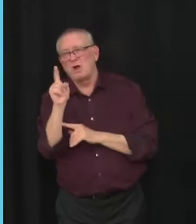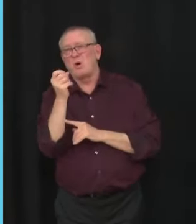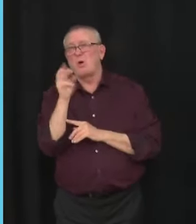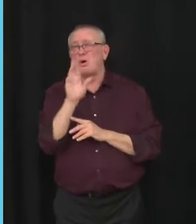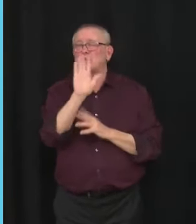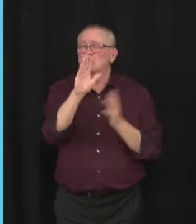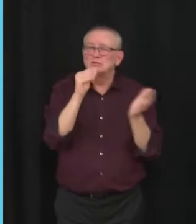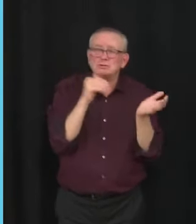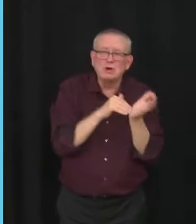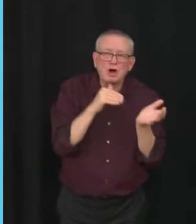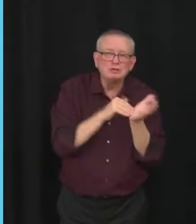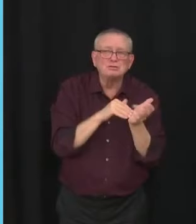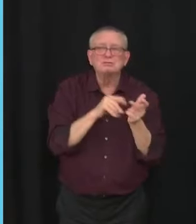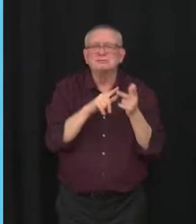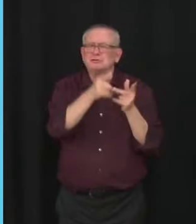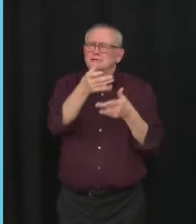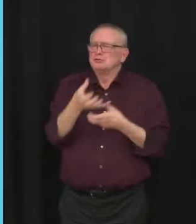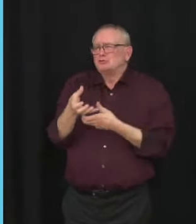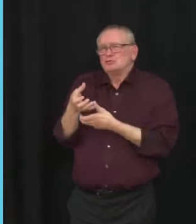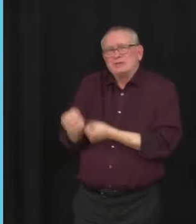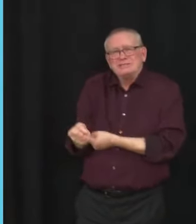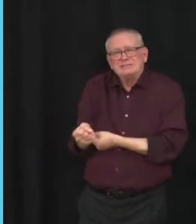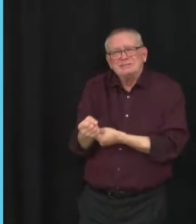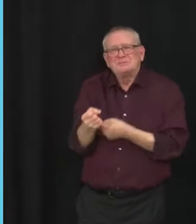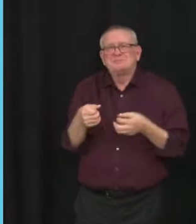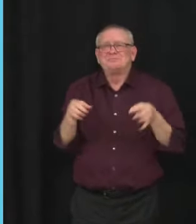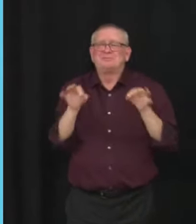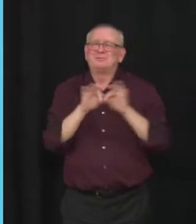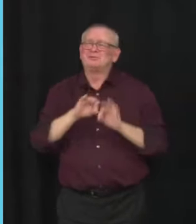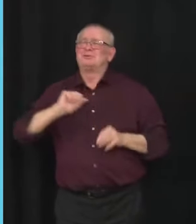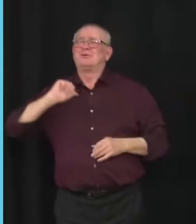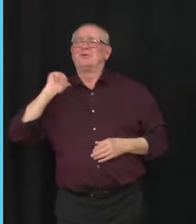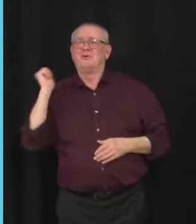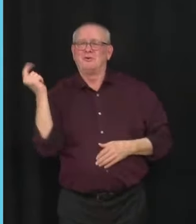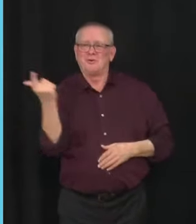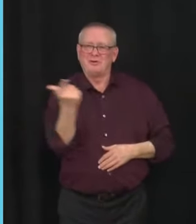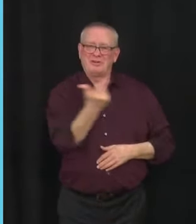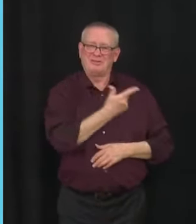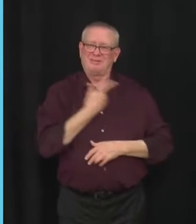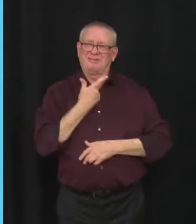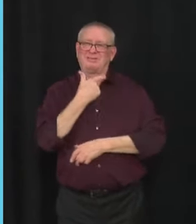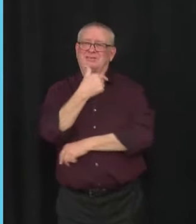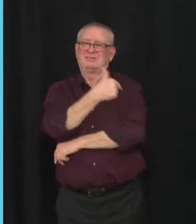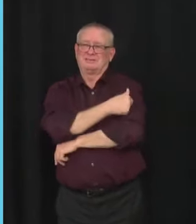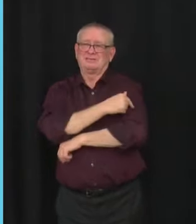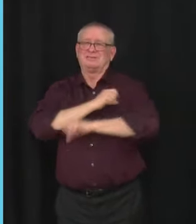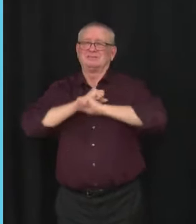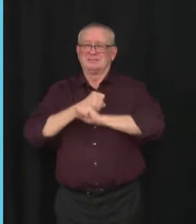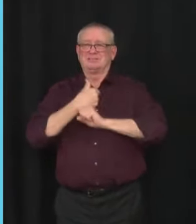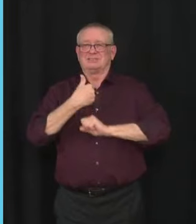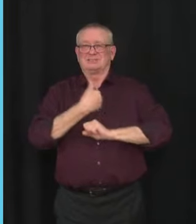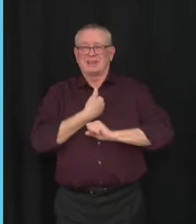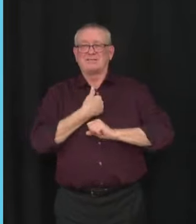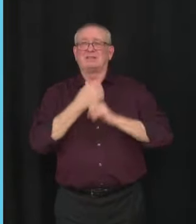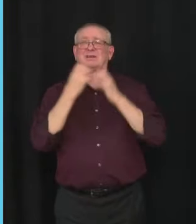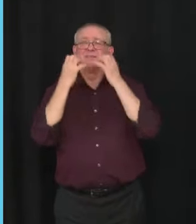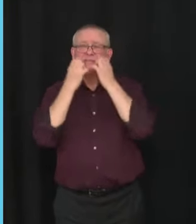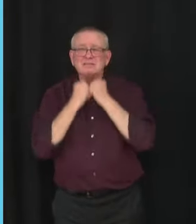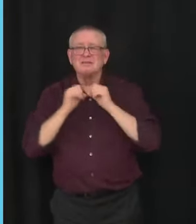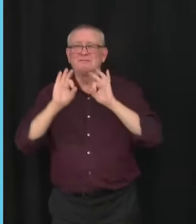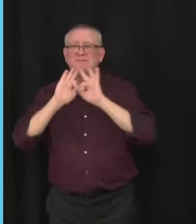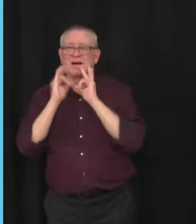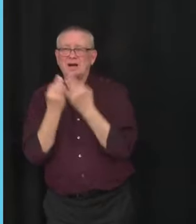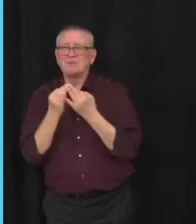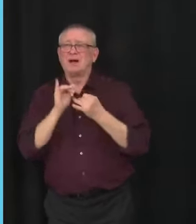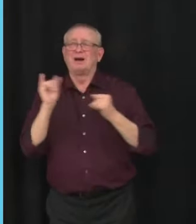that we all get vaccinated not only to protect ourselves, our loved ones, but also our healthcare system. And to